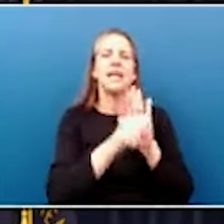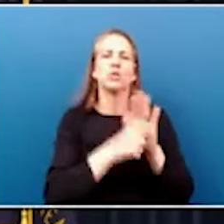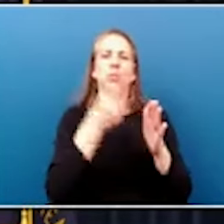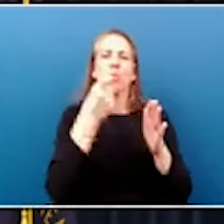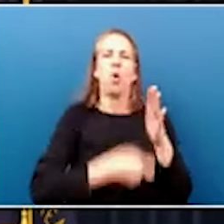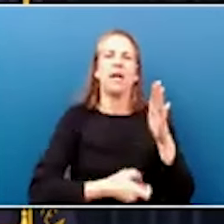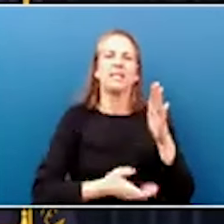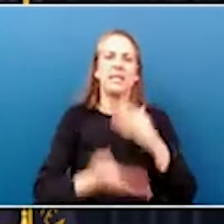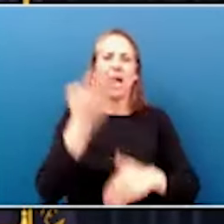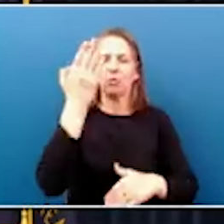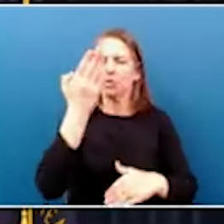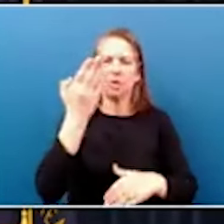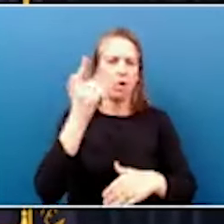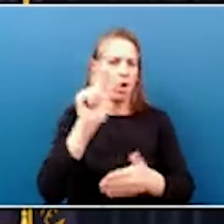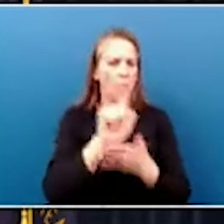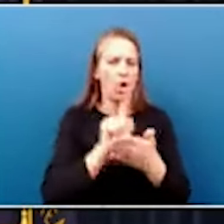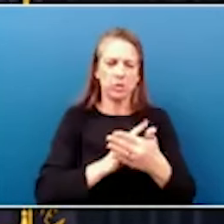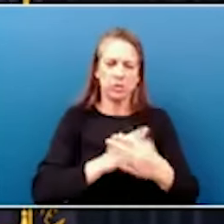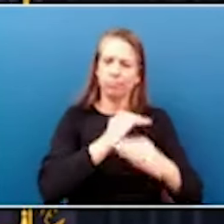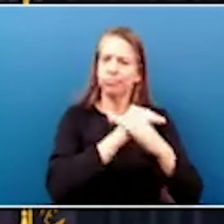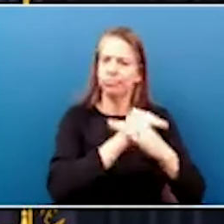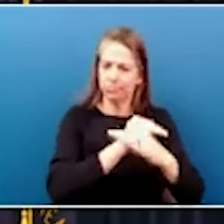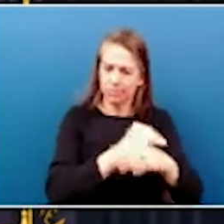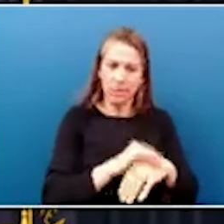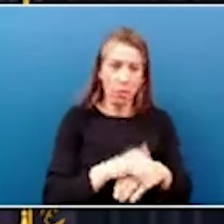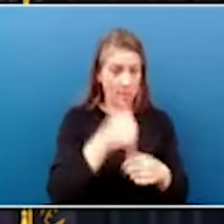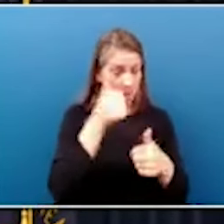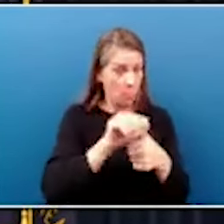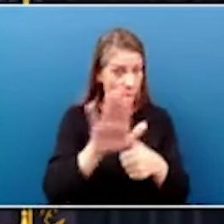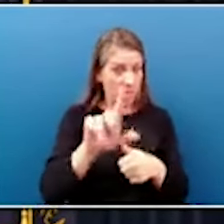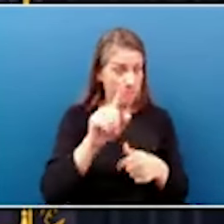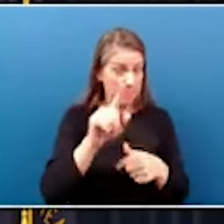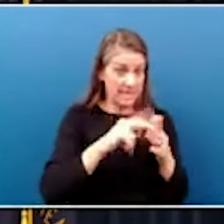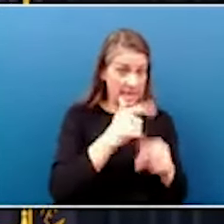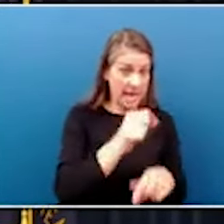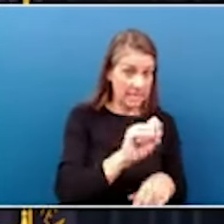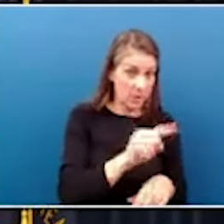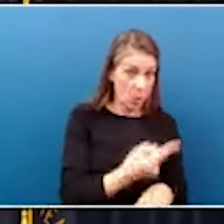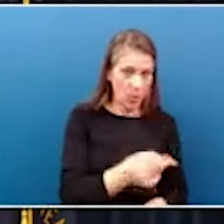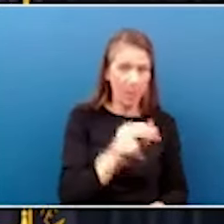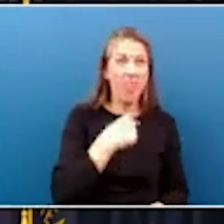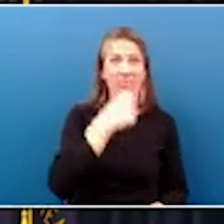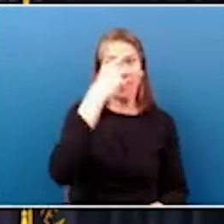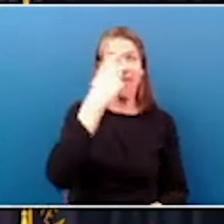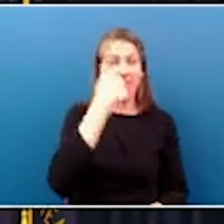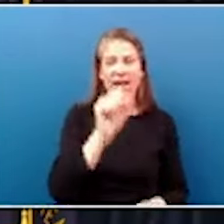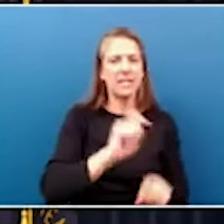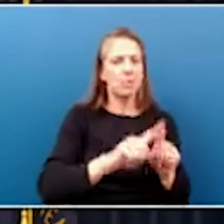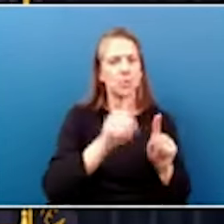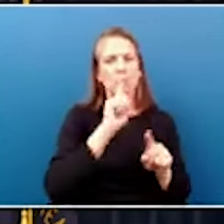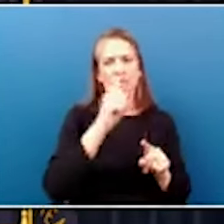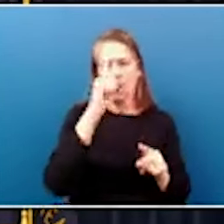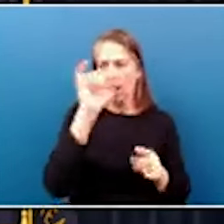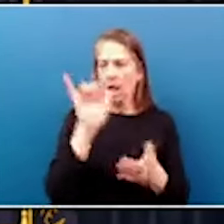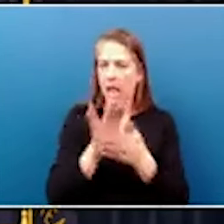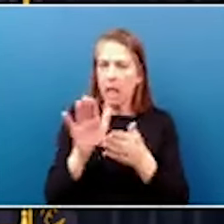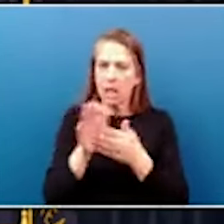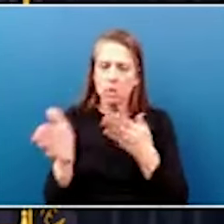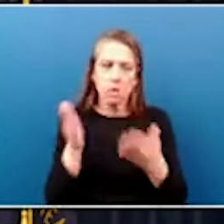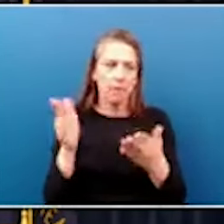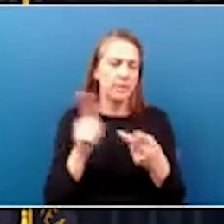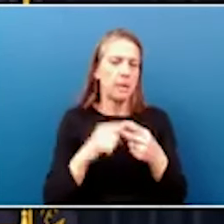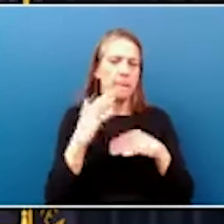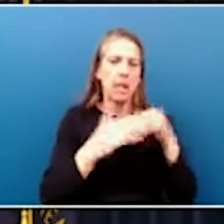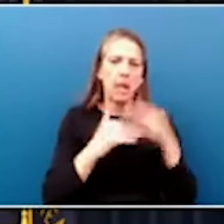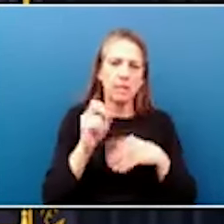overpriced goods and services. Remember that's not just gas, that's what we think of. It's also cleaning services, it's building supplies.